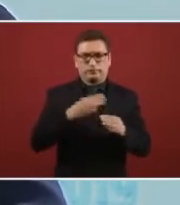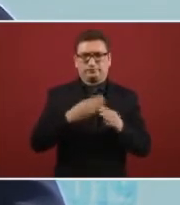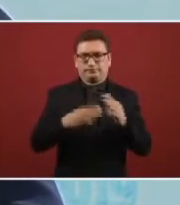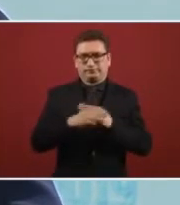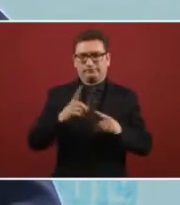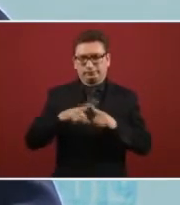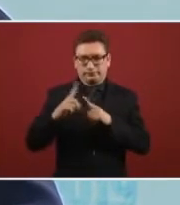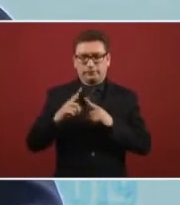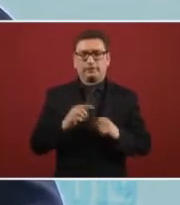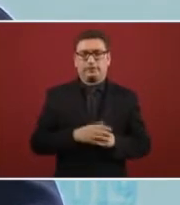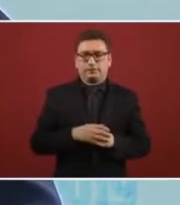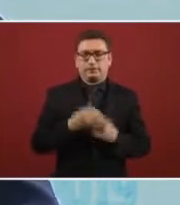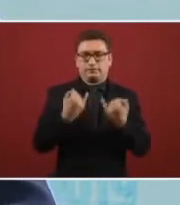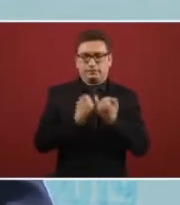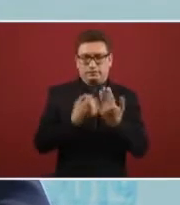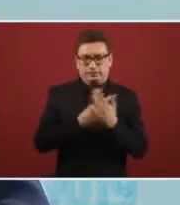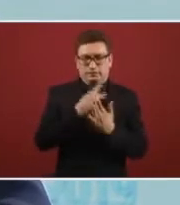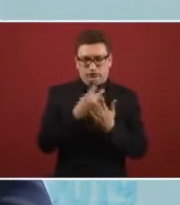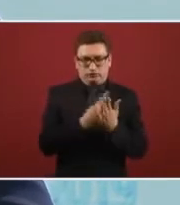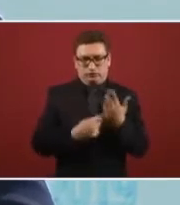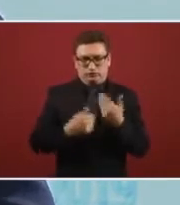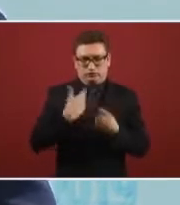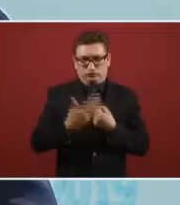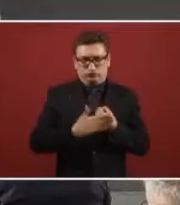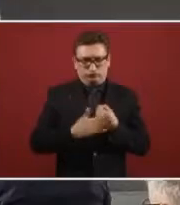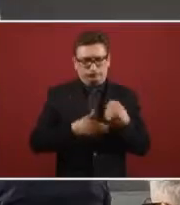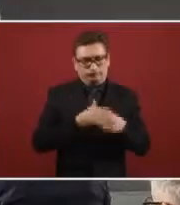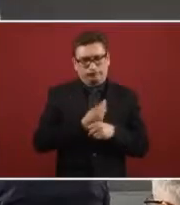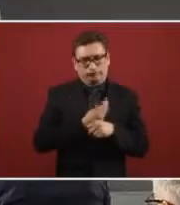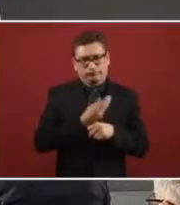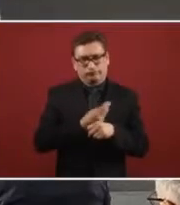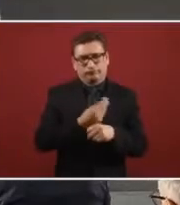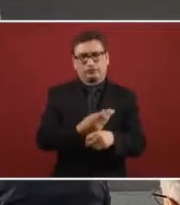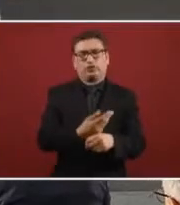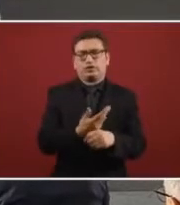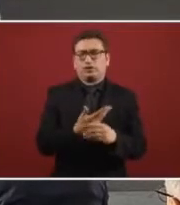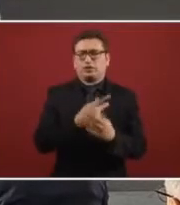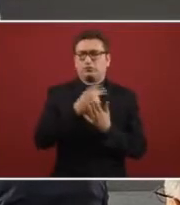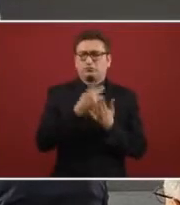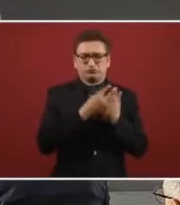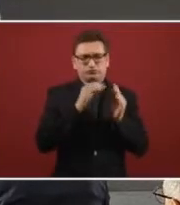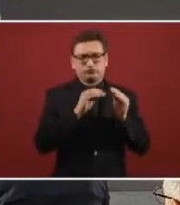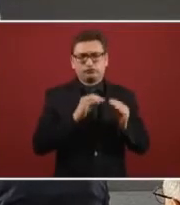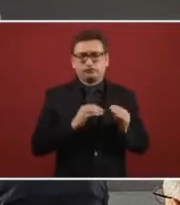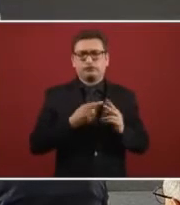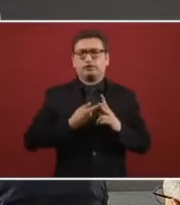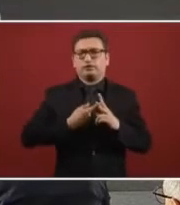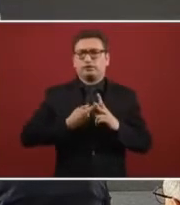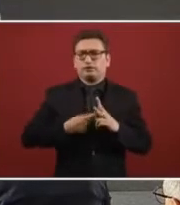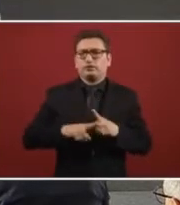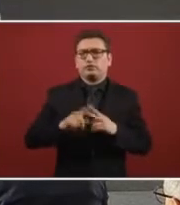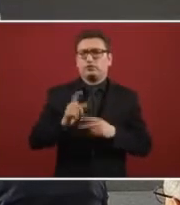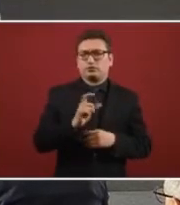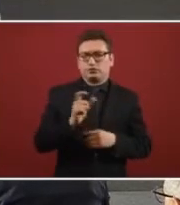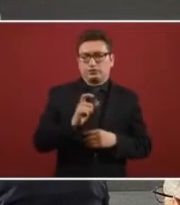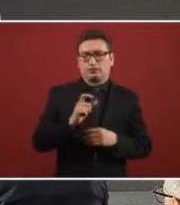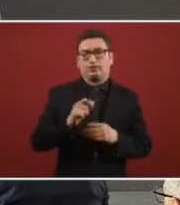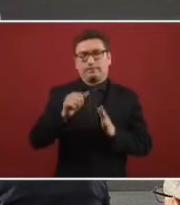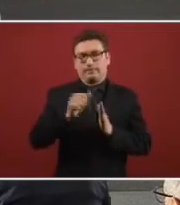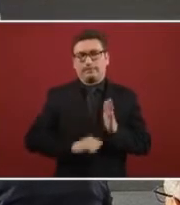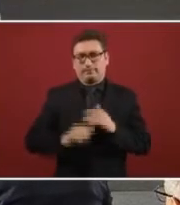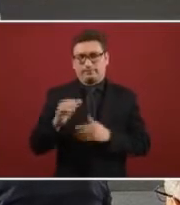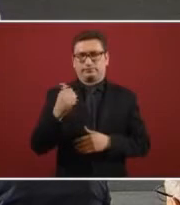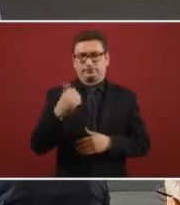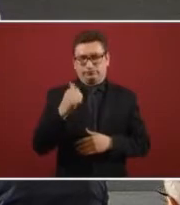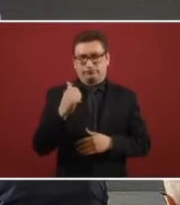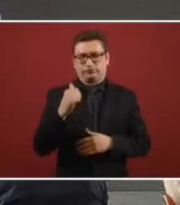be for uh... the program of rehabilitation and we've planned to start in the